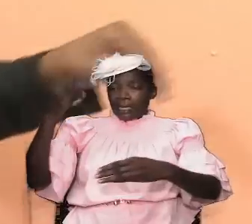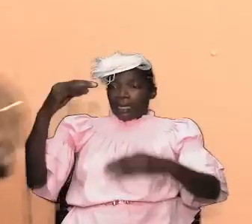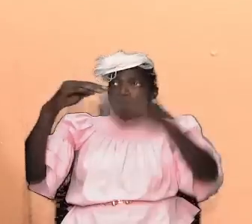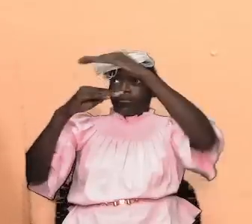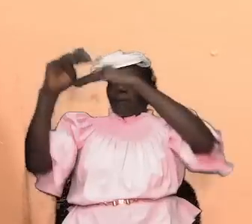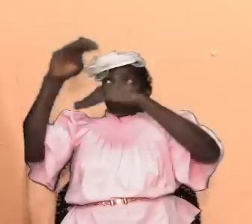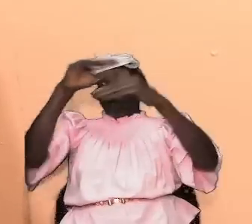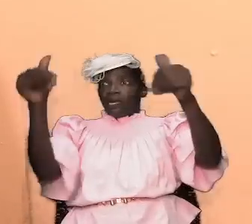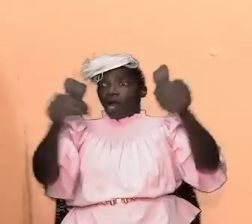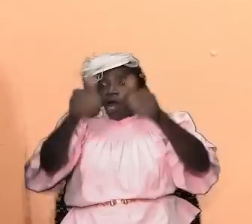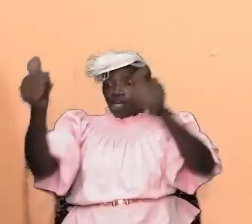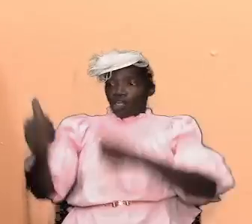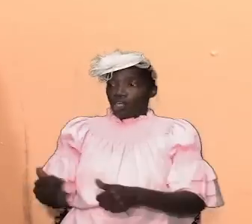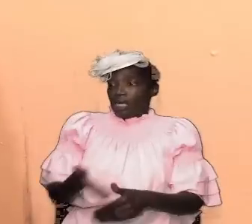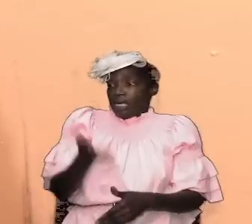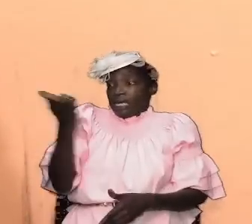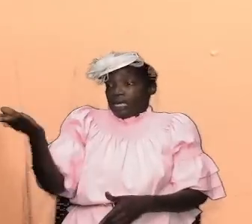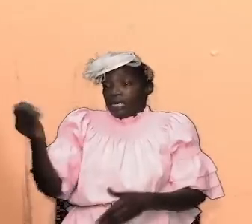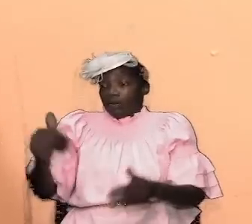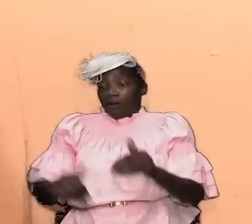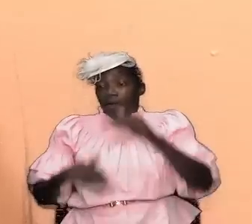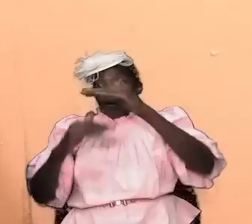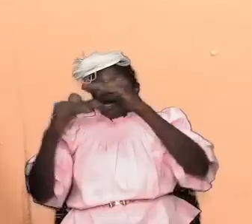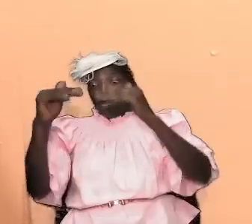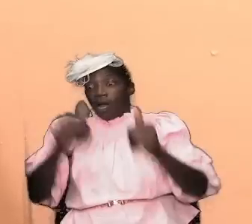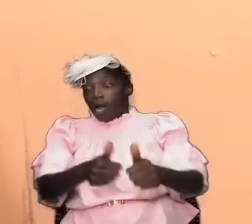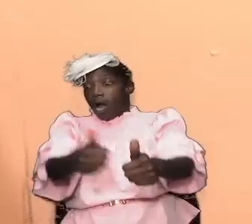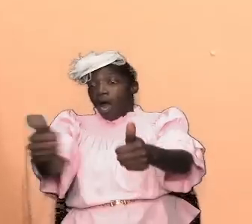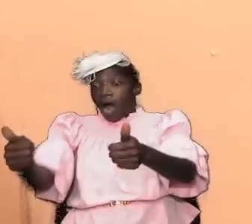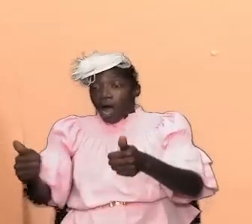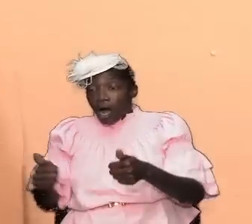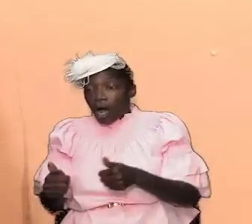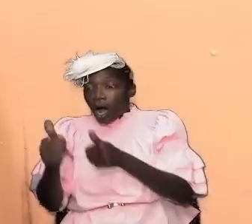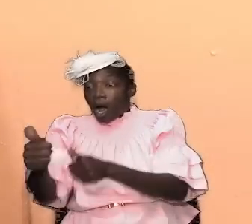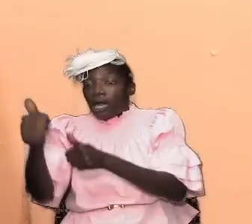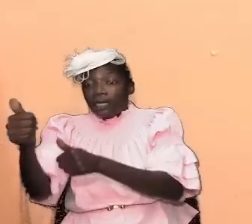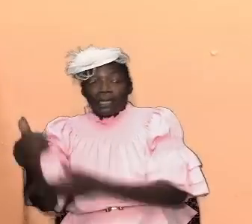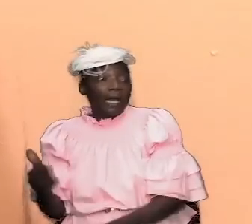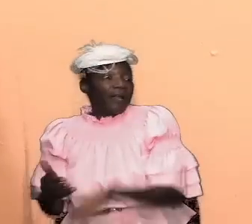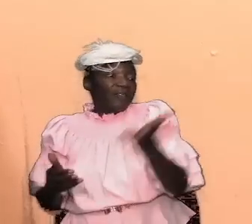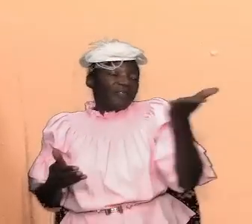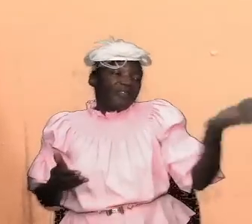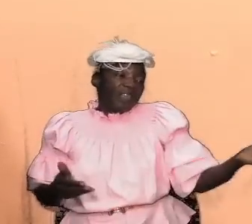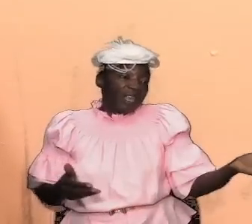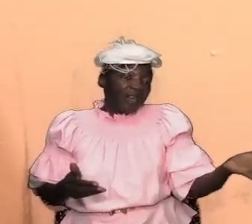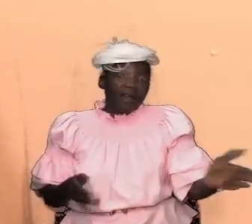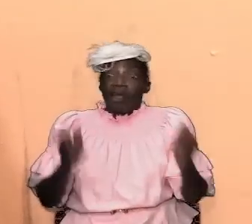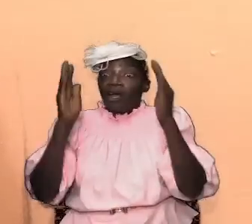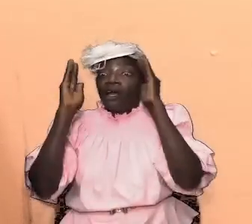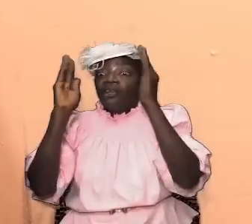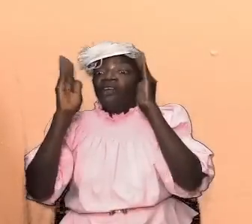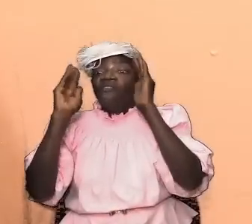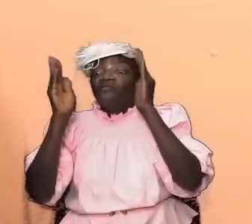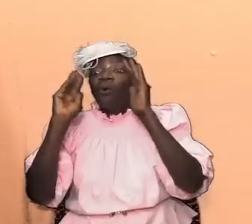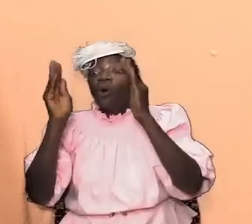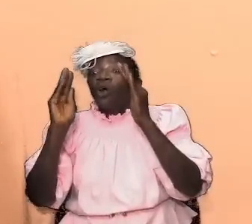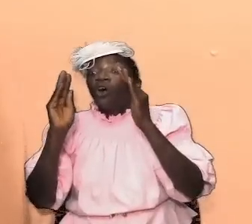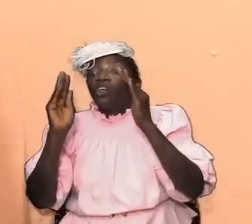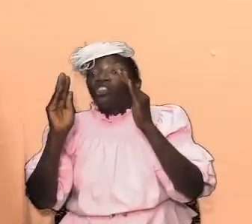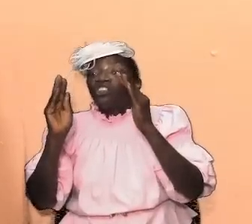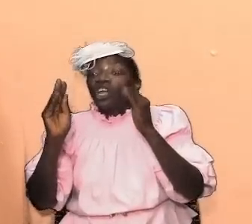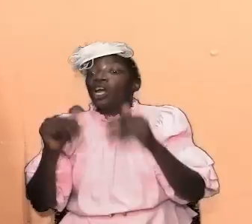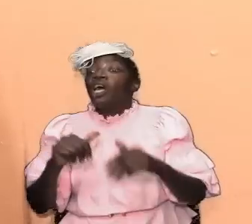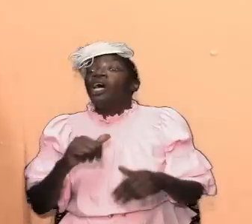over here altars over there and so the focus that was supposed to have been centered around the temple in